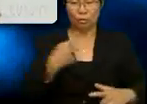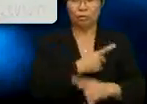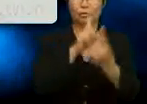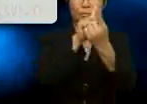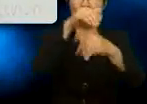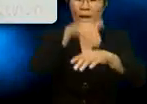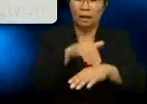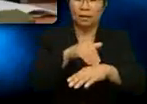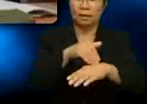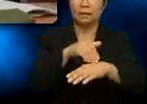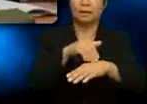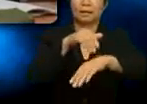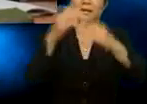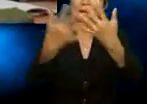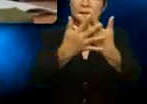9am. Sure!